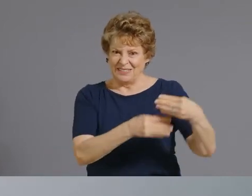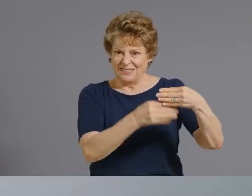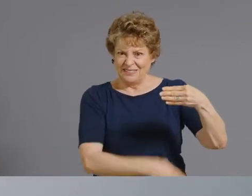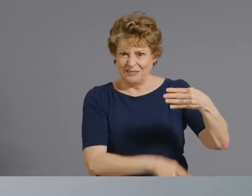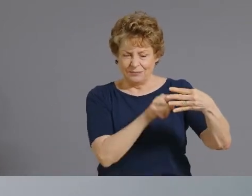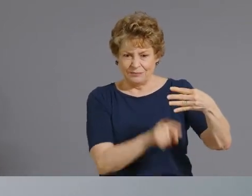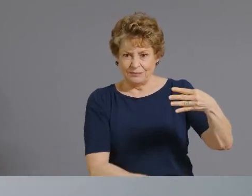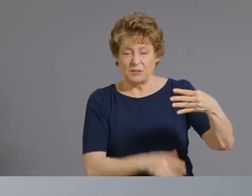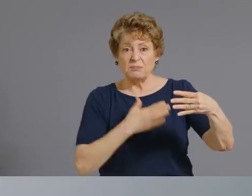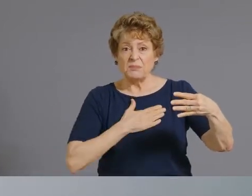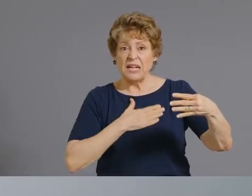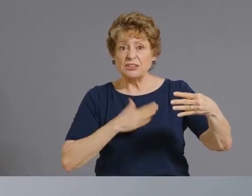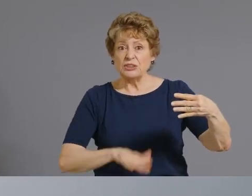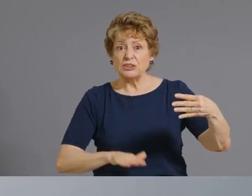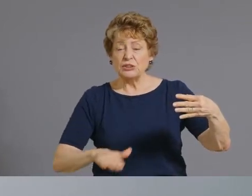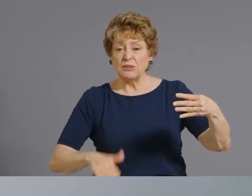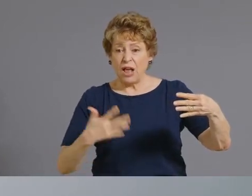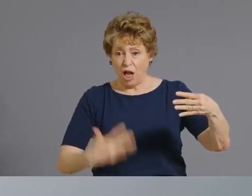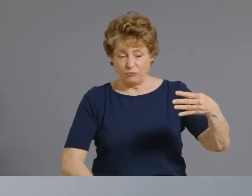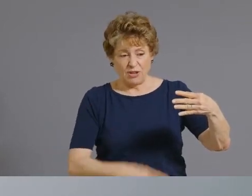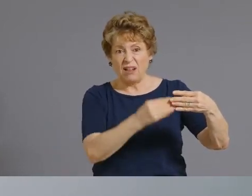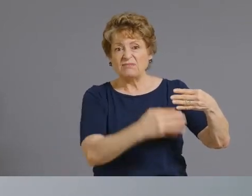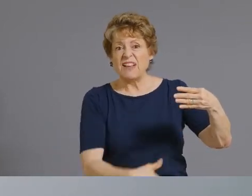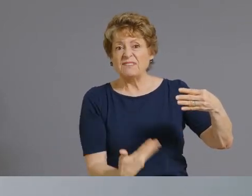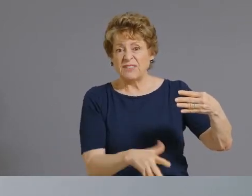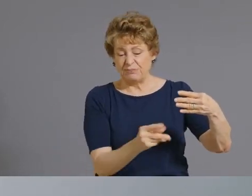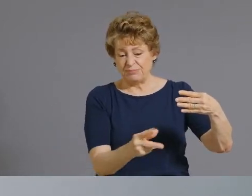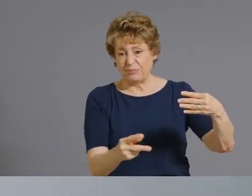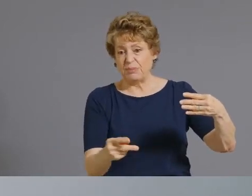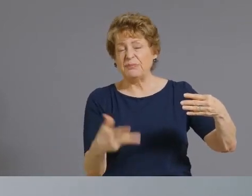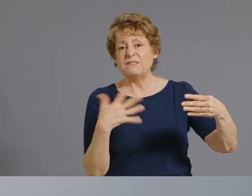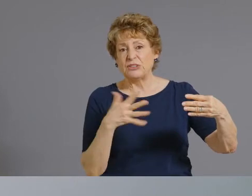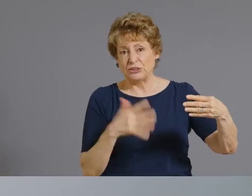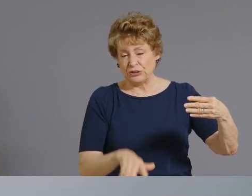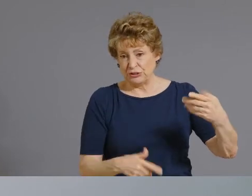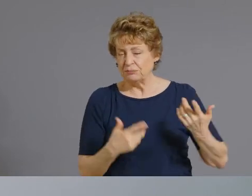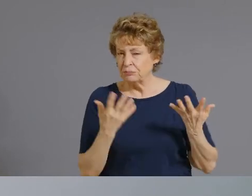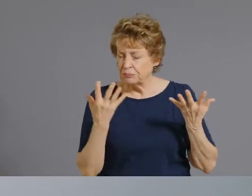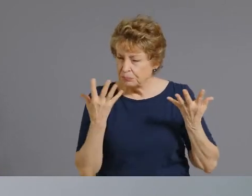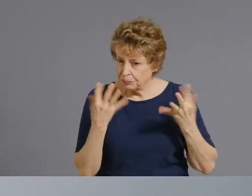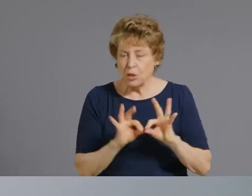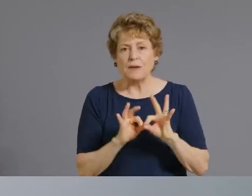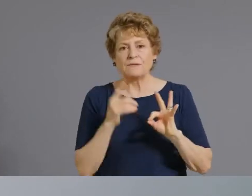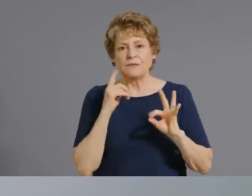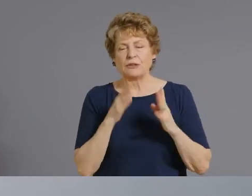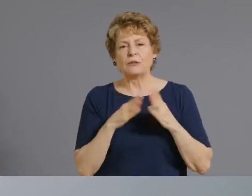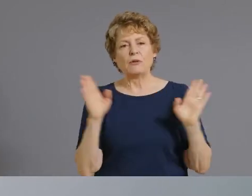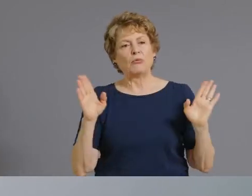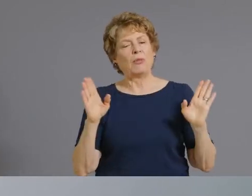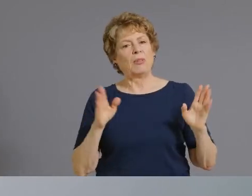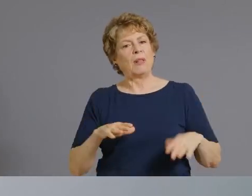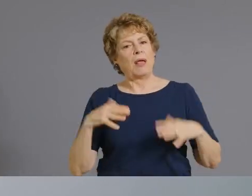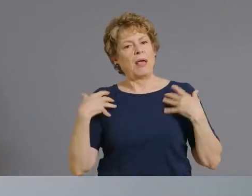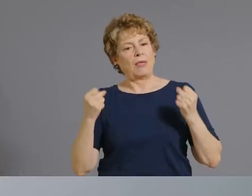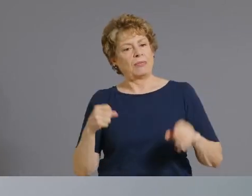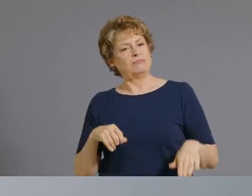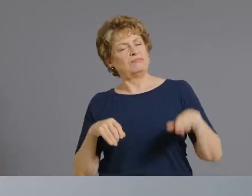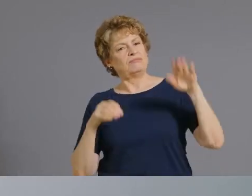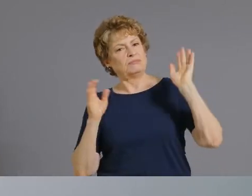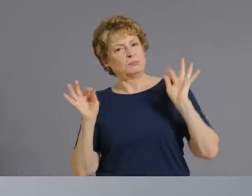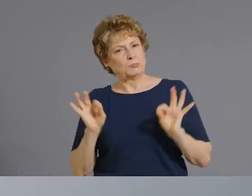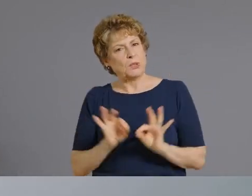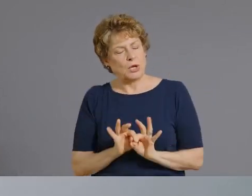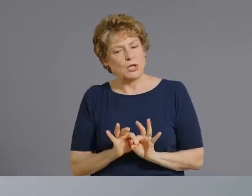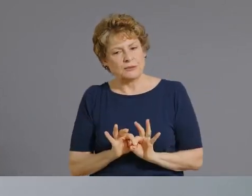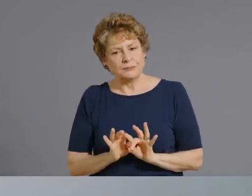immunizations were one of the most powerful public health tools that we had um in preventing some of the in preventing